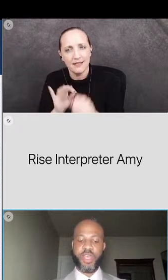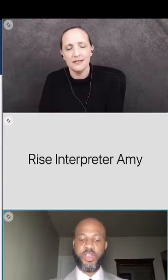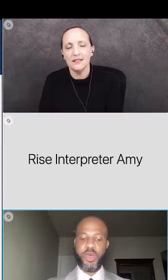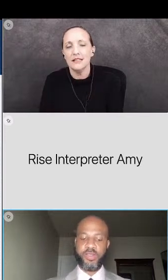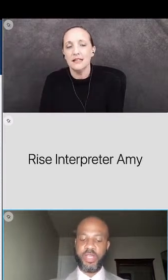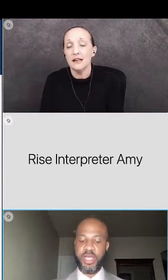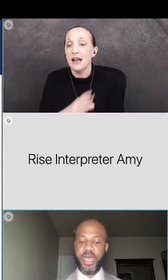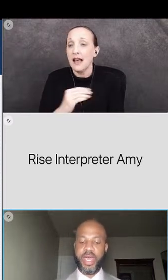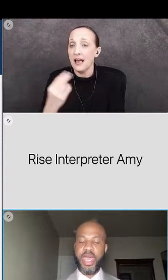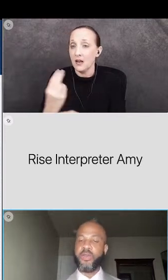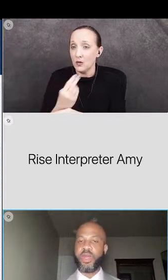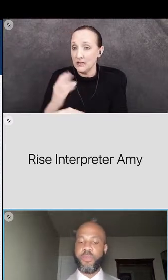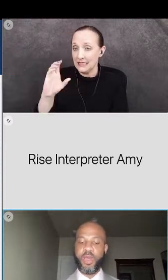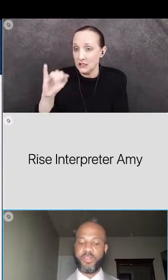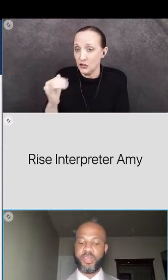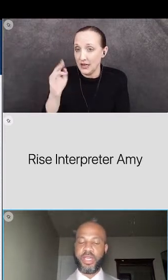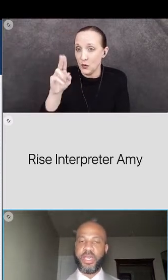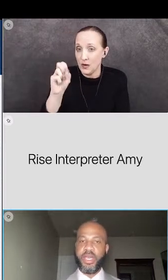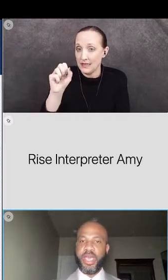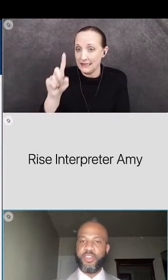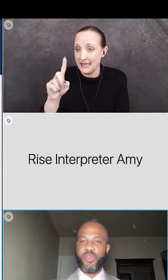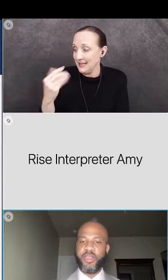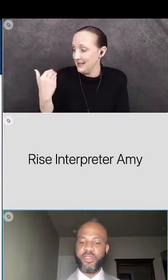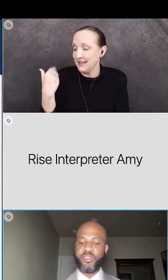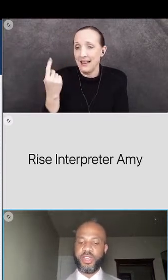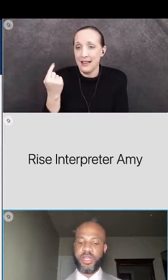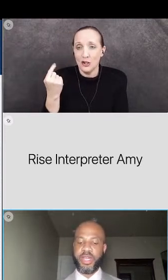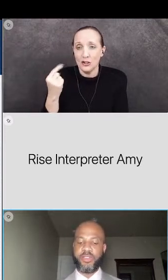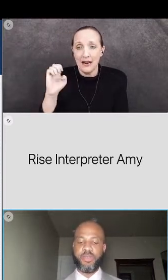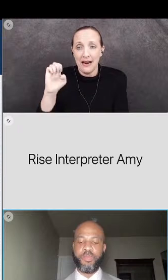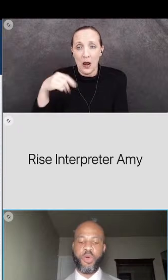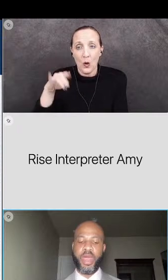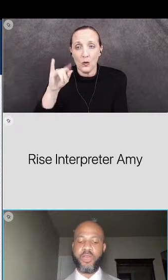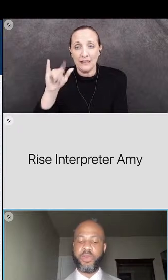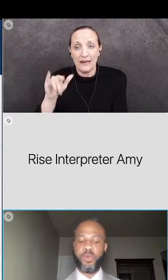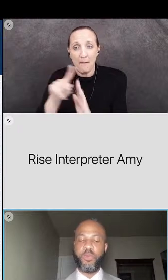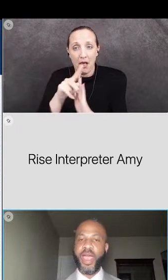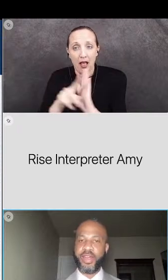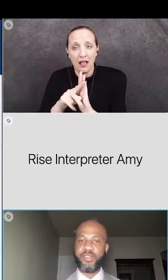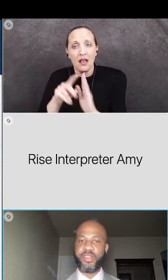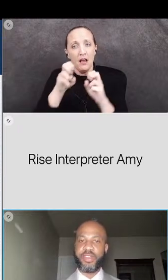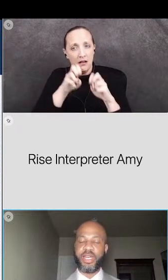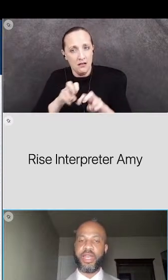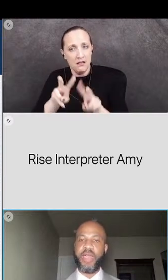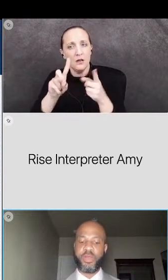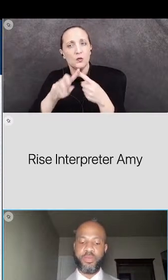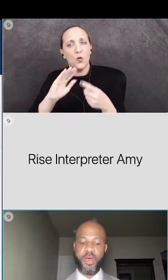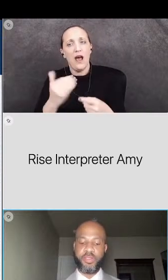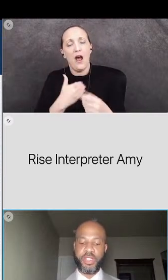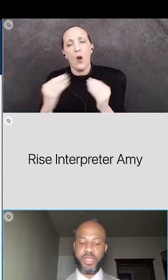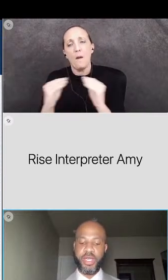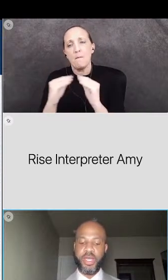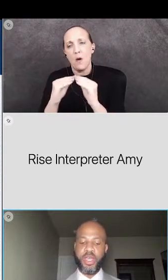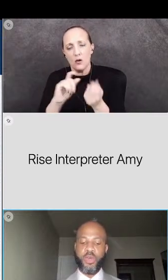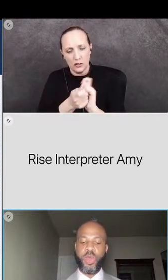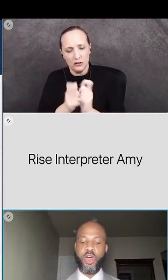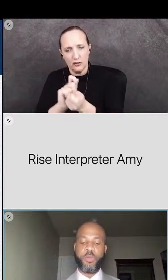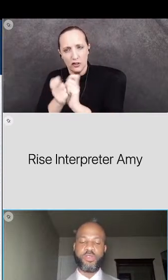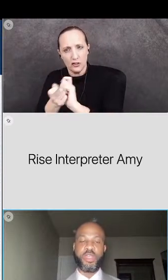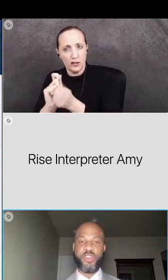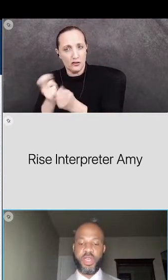the cj usd equity policy and transitioning it into more equitable practices that align with the policy